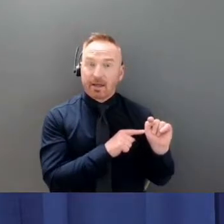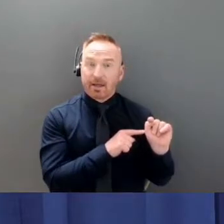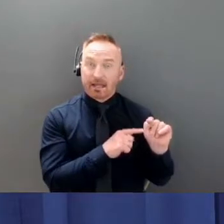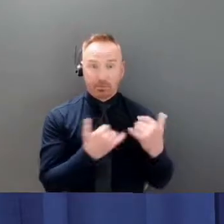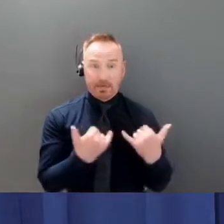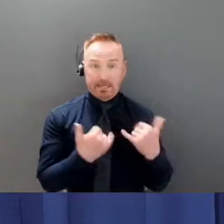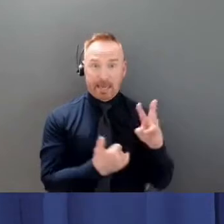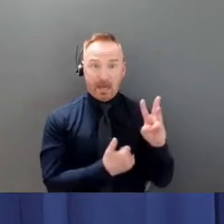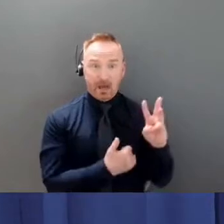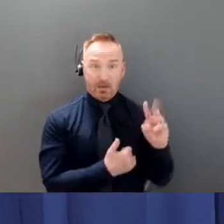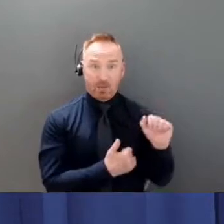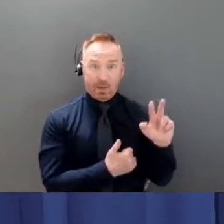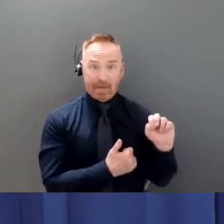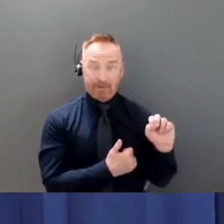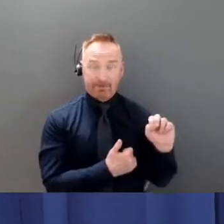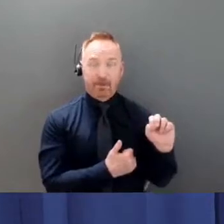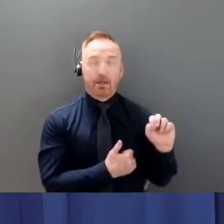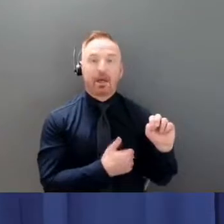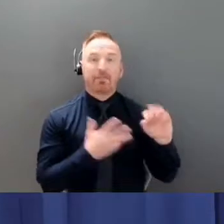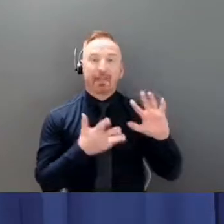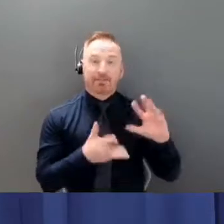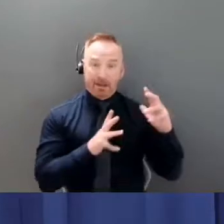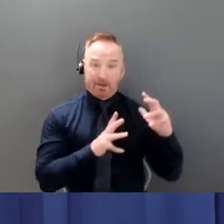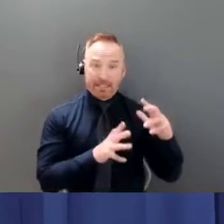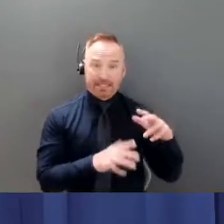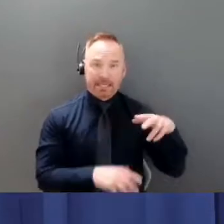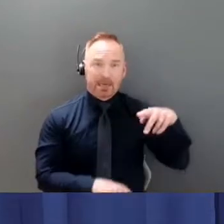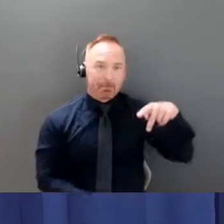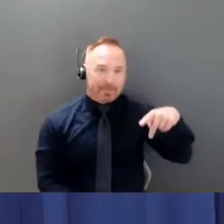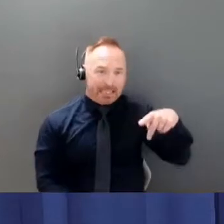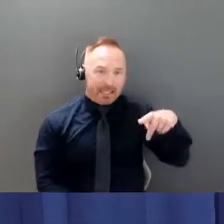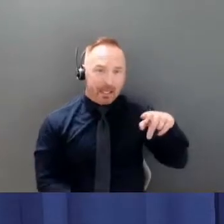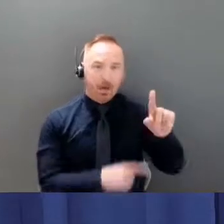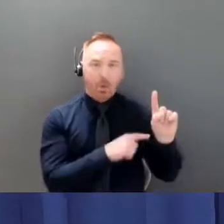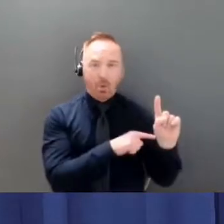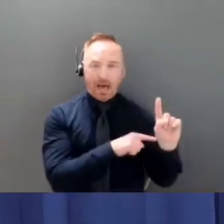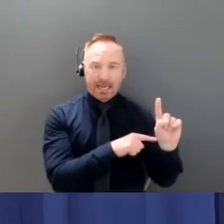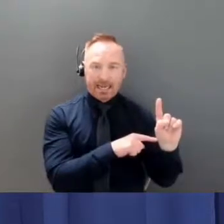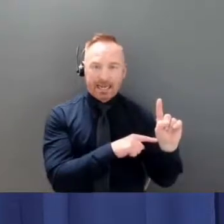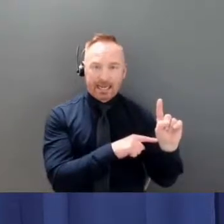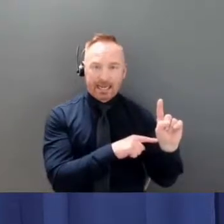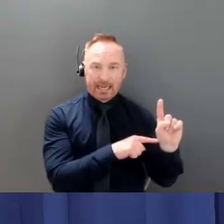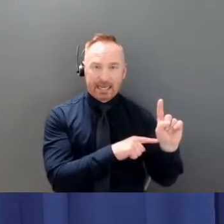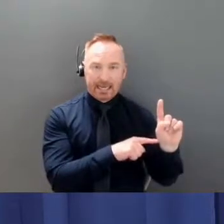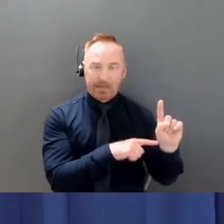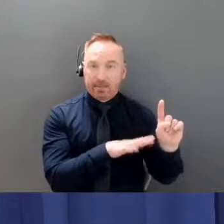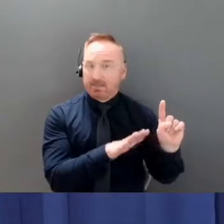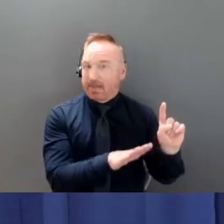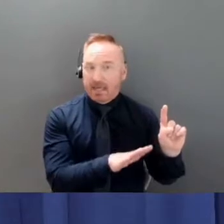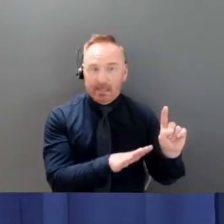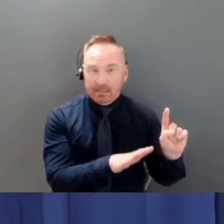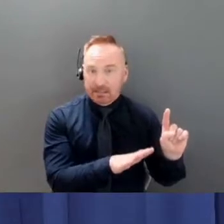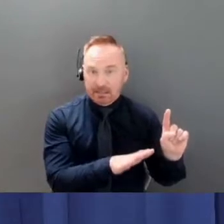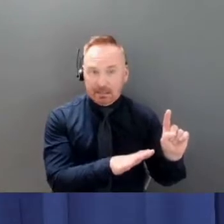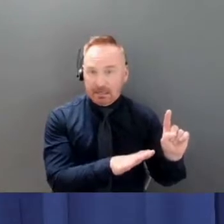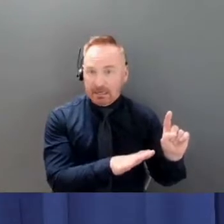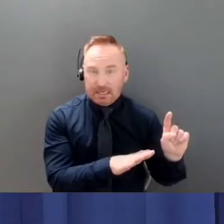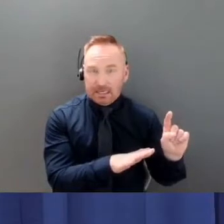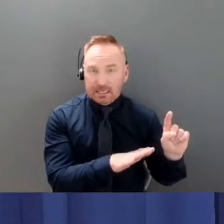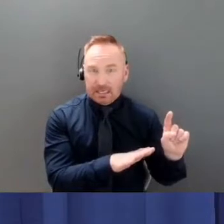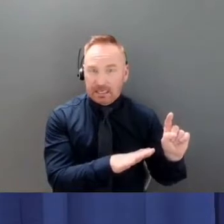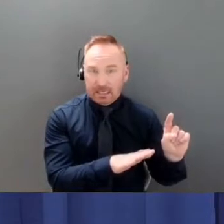by by a variant the p1 variant and there just is no room for forgiveness they're just that they're